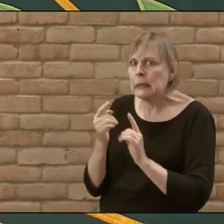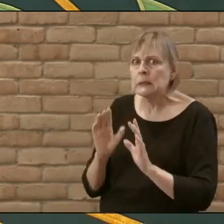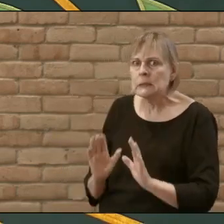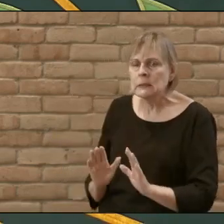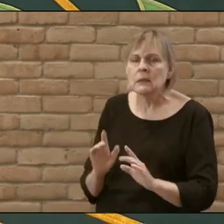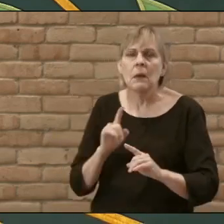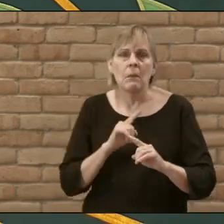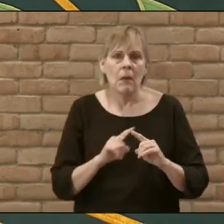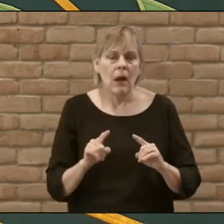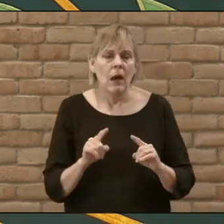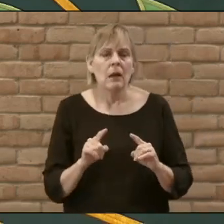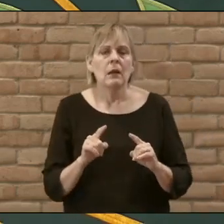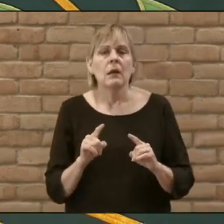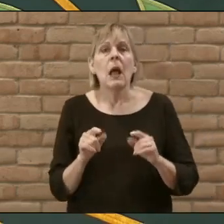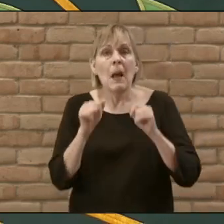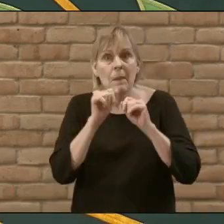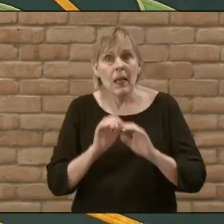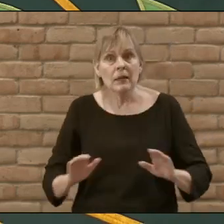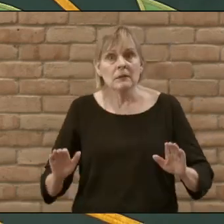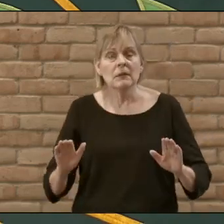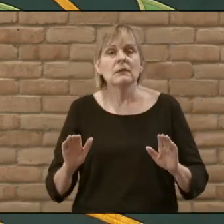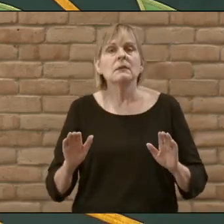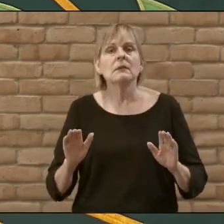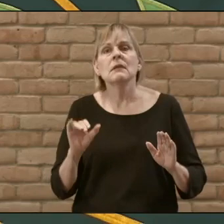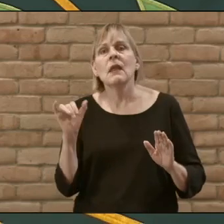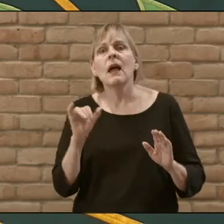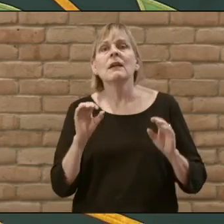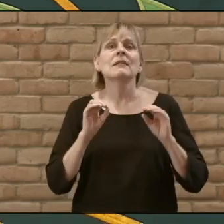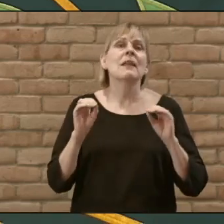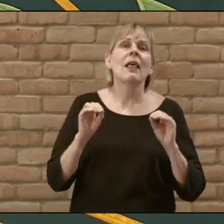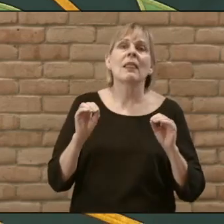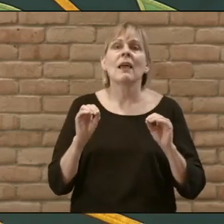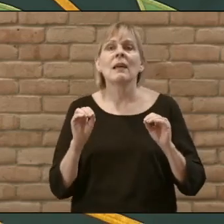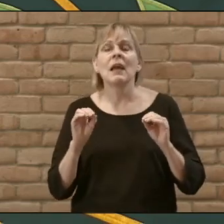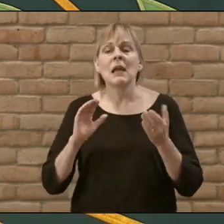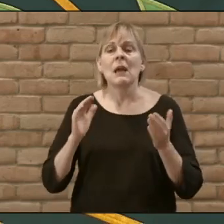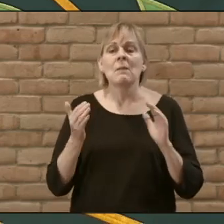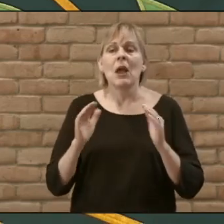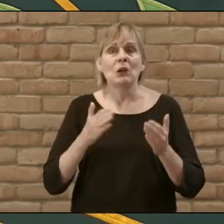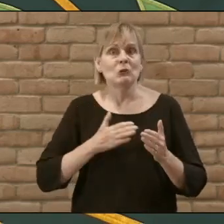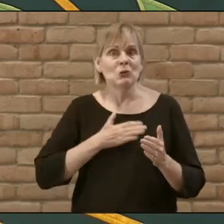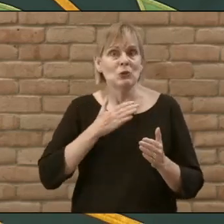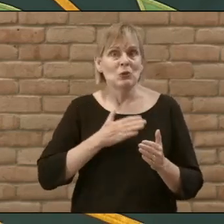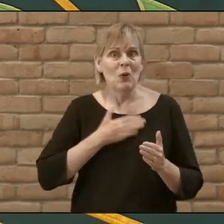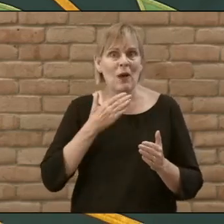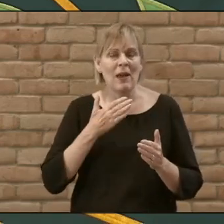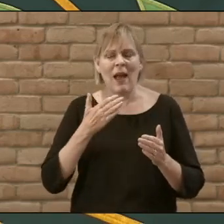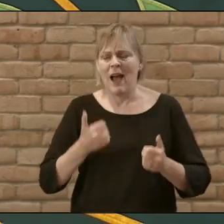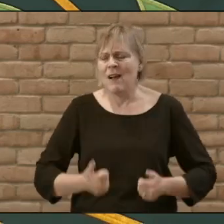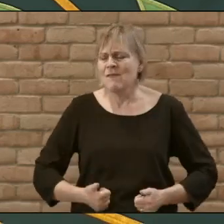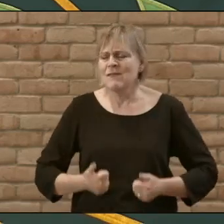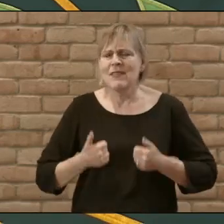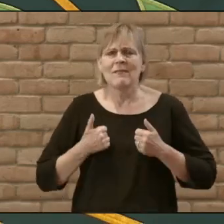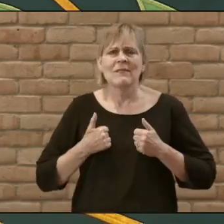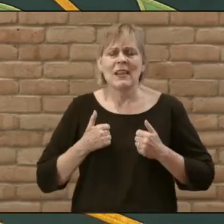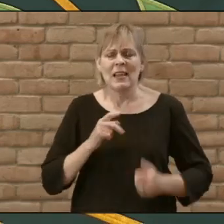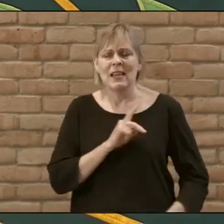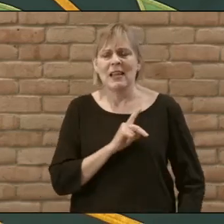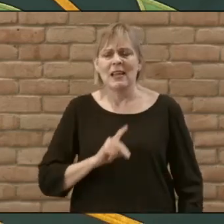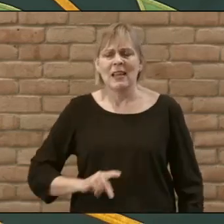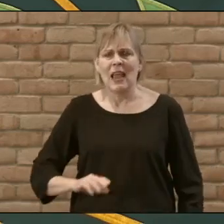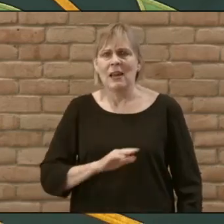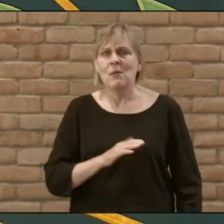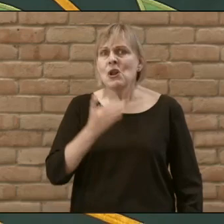but any material blessing Jesus could give you is like nothing compared to the joy of living in his kingdom known